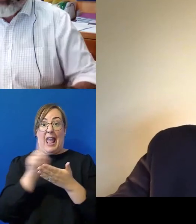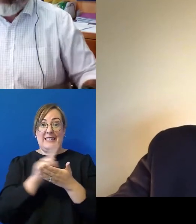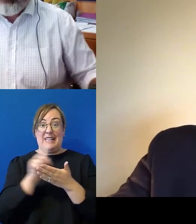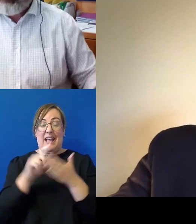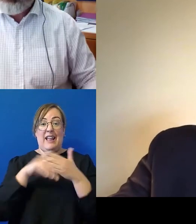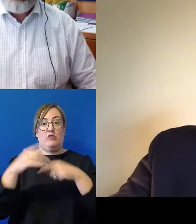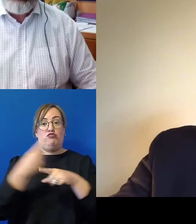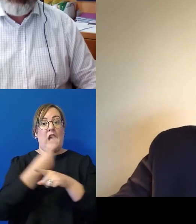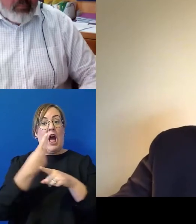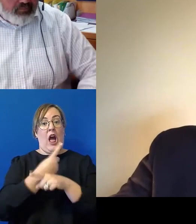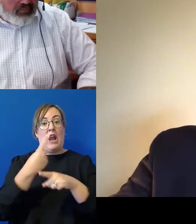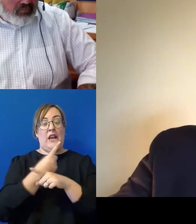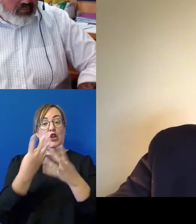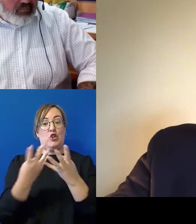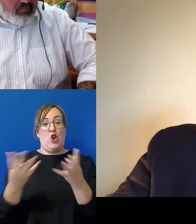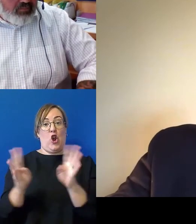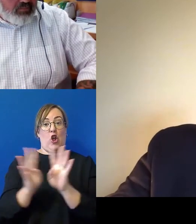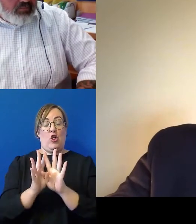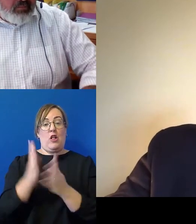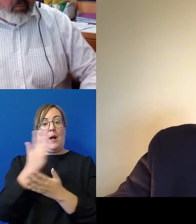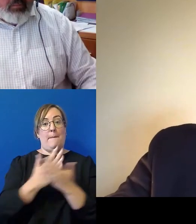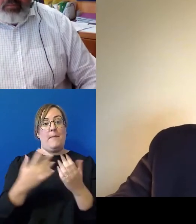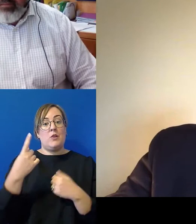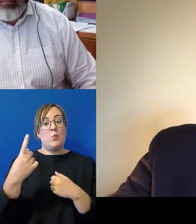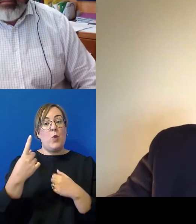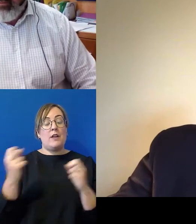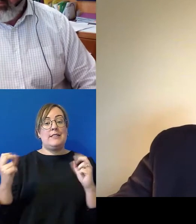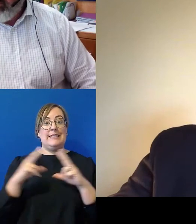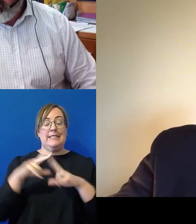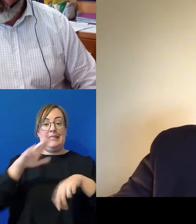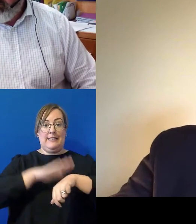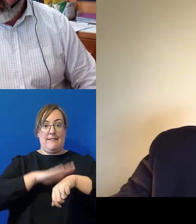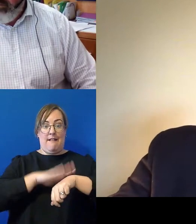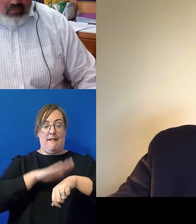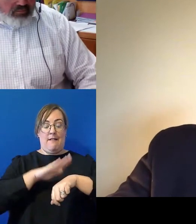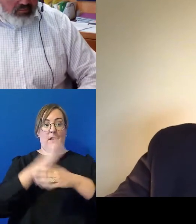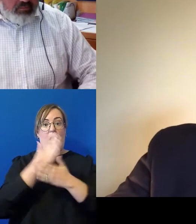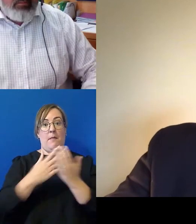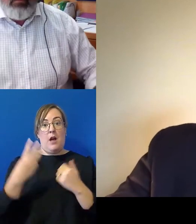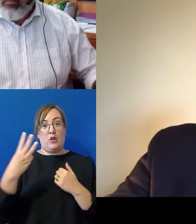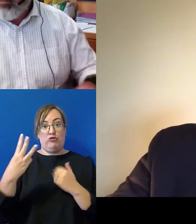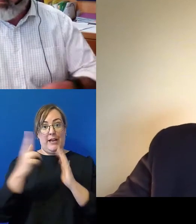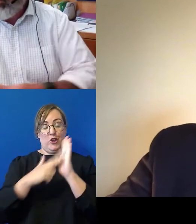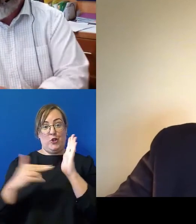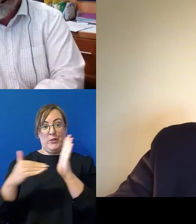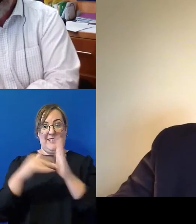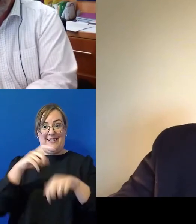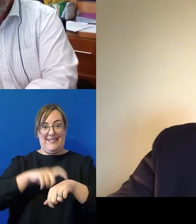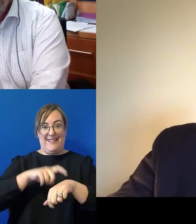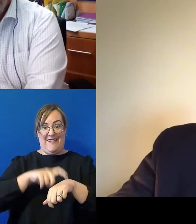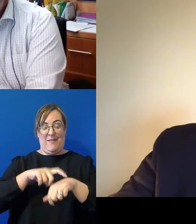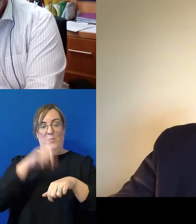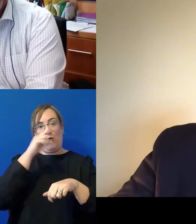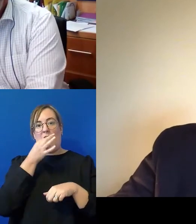at half past one Sydney time half past three Auckland time today where you'll ask him